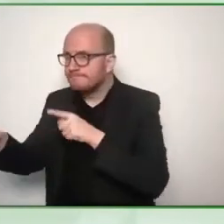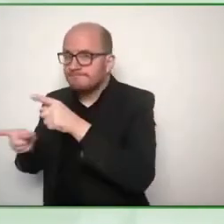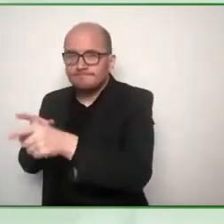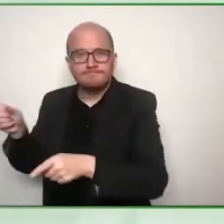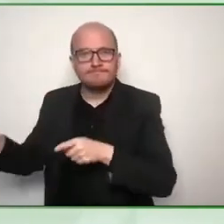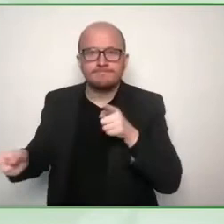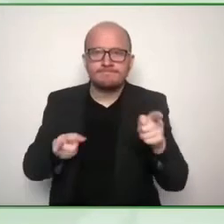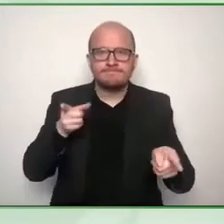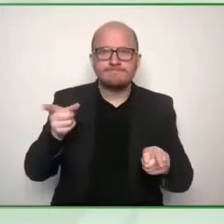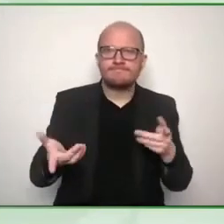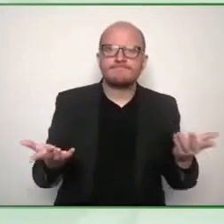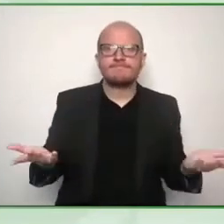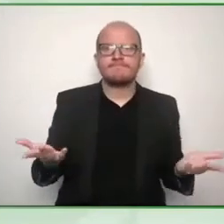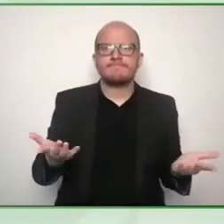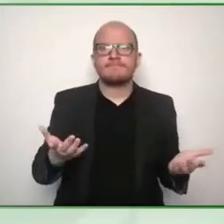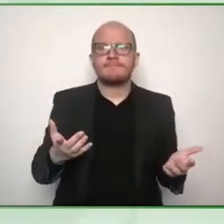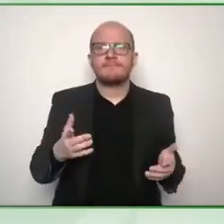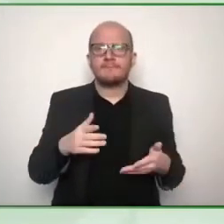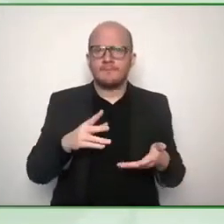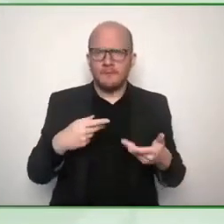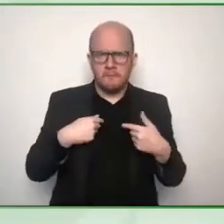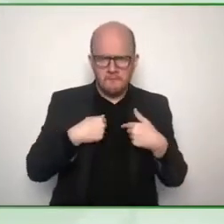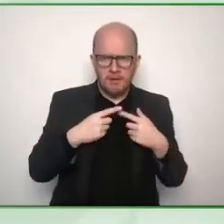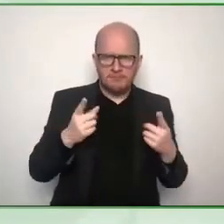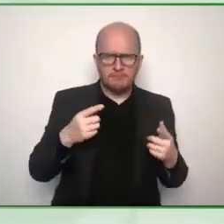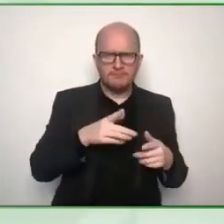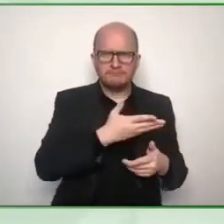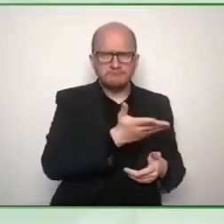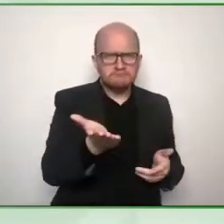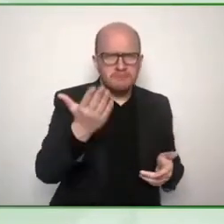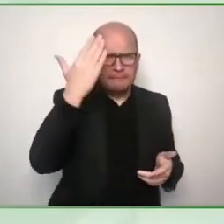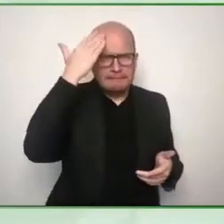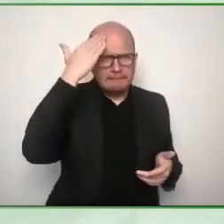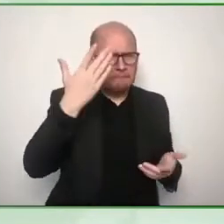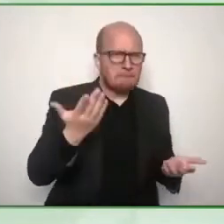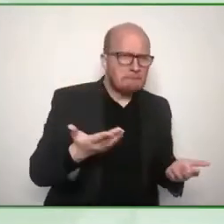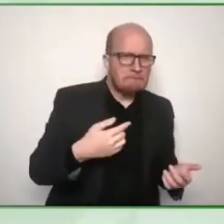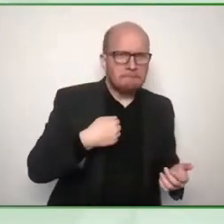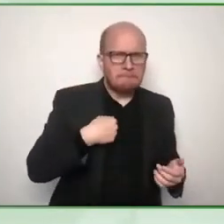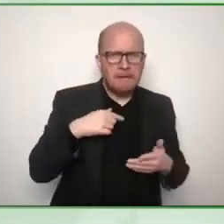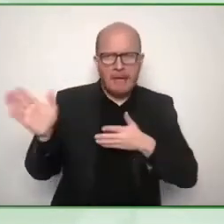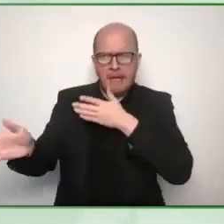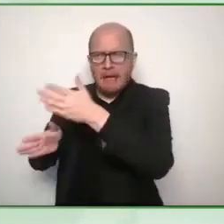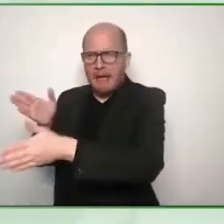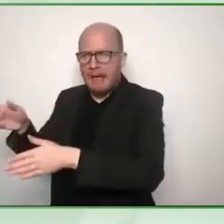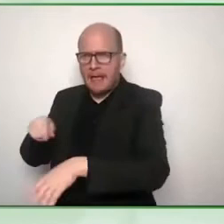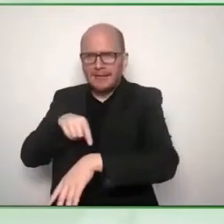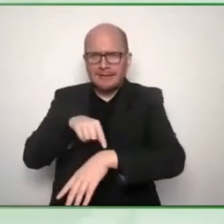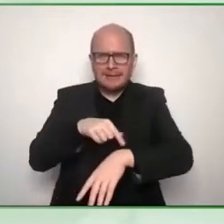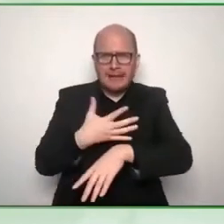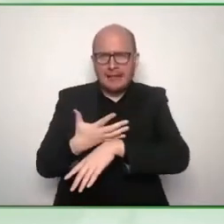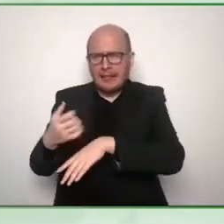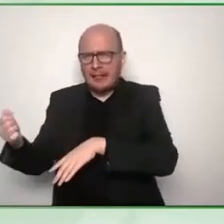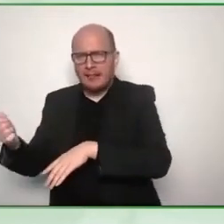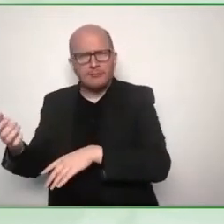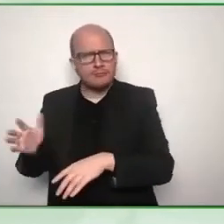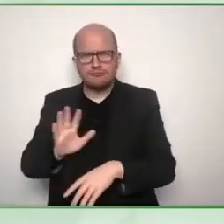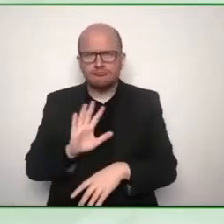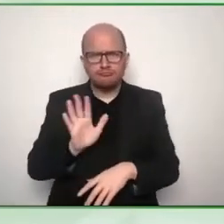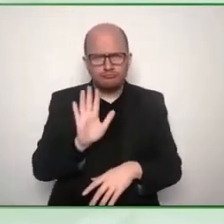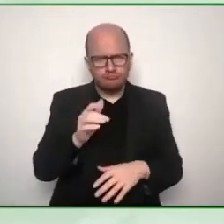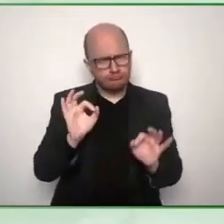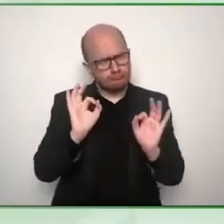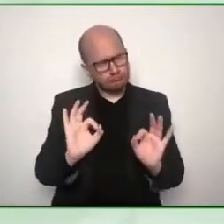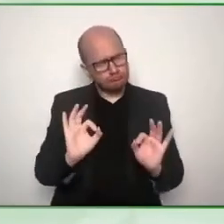um and uh sat alongside our day-to-day uh role as well so it wasn't uh it wasn't a huge